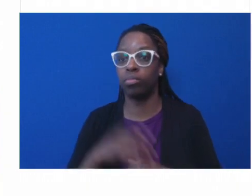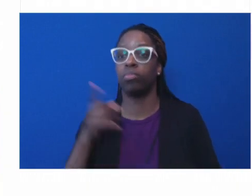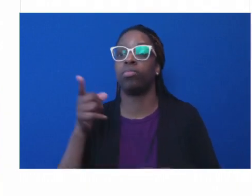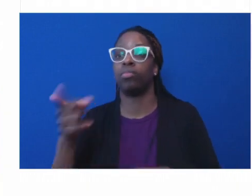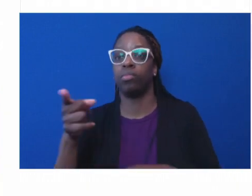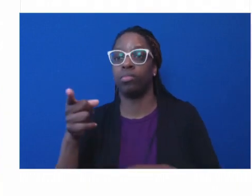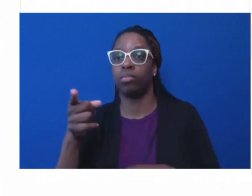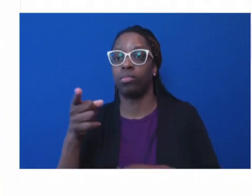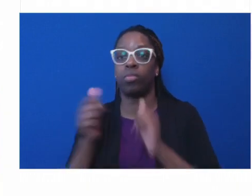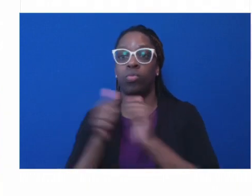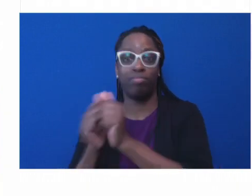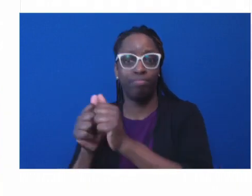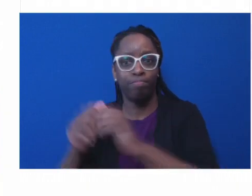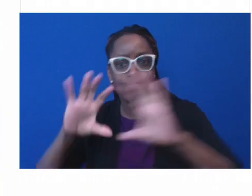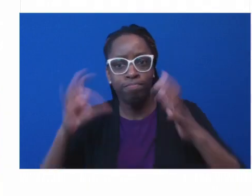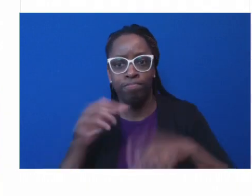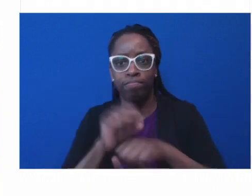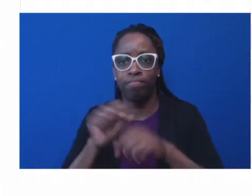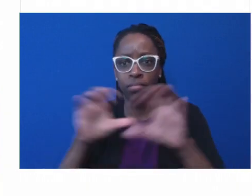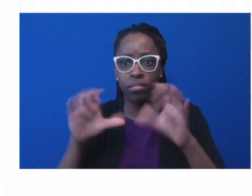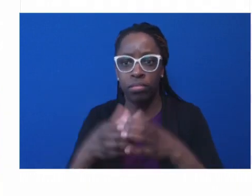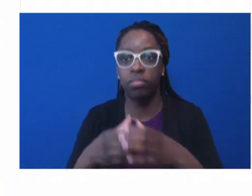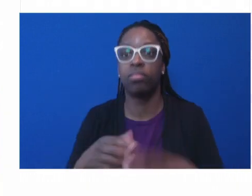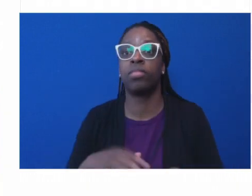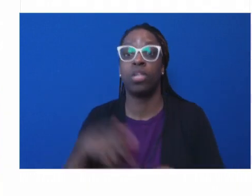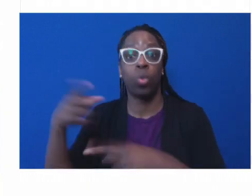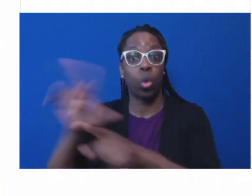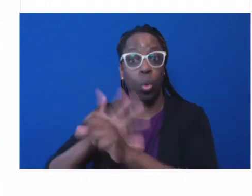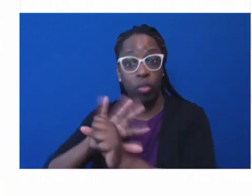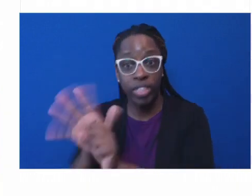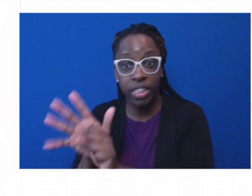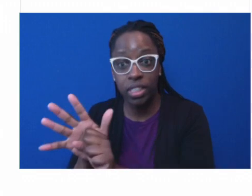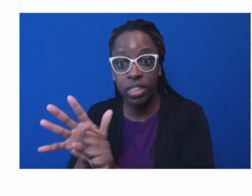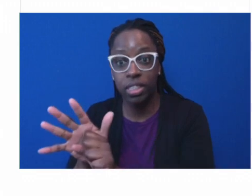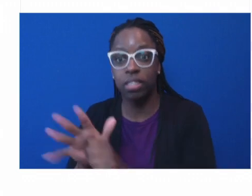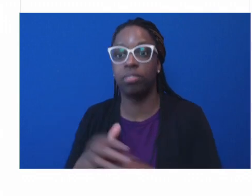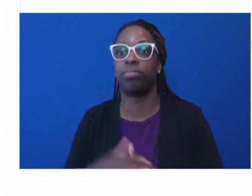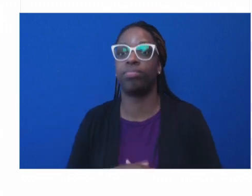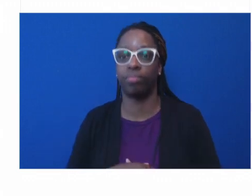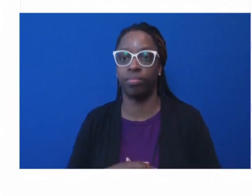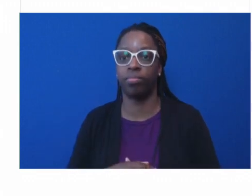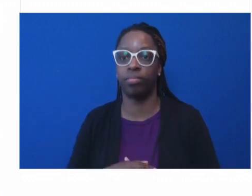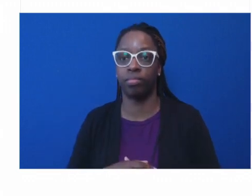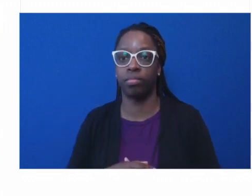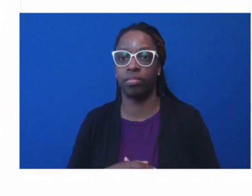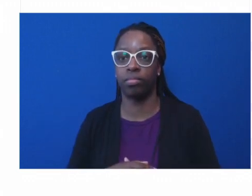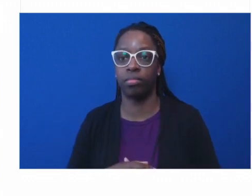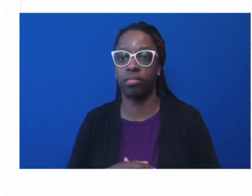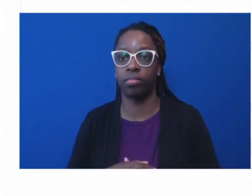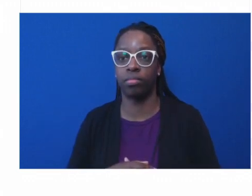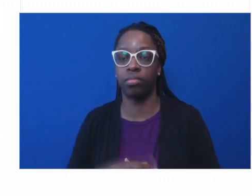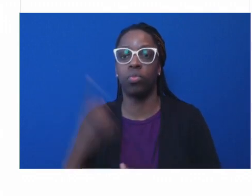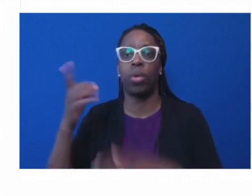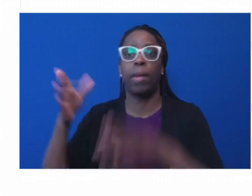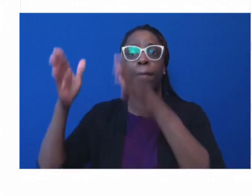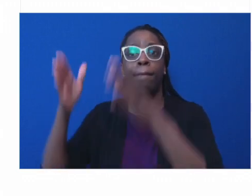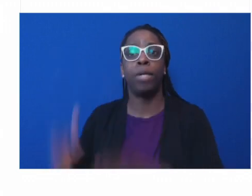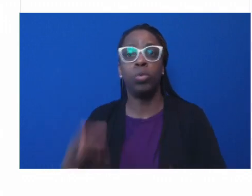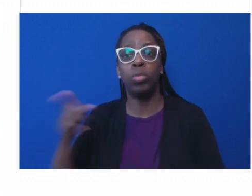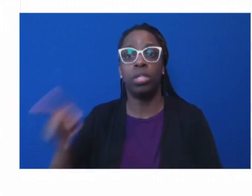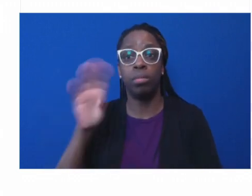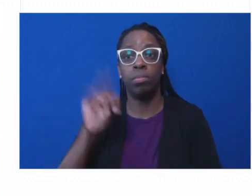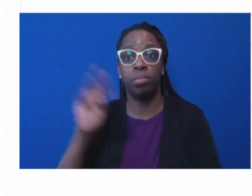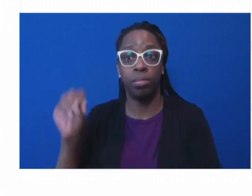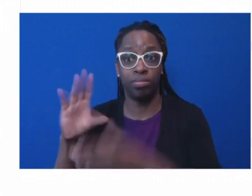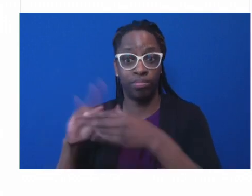yesterday, a colleague from the University of New Mexico said her research found that if CBOs were engaged in the research design and real